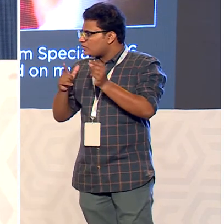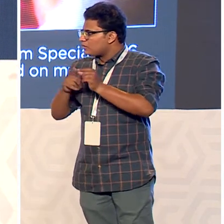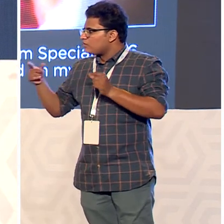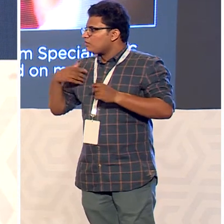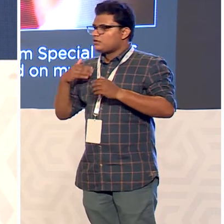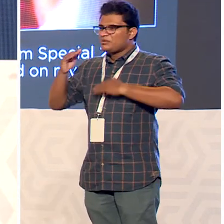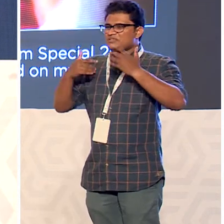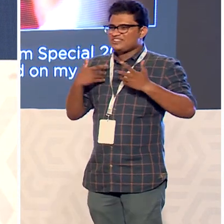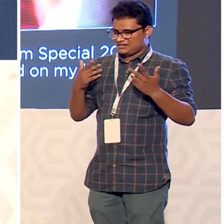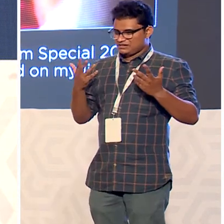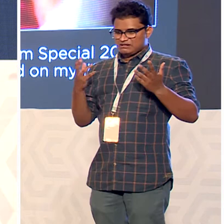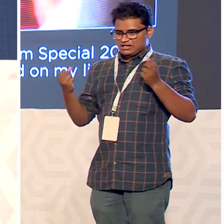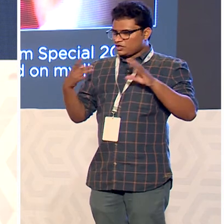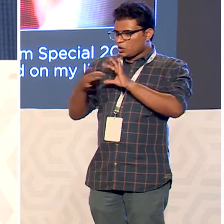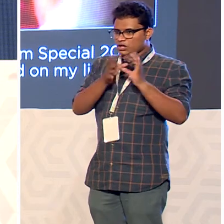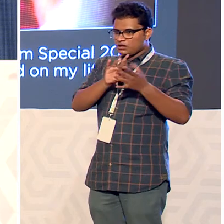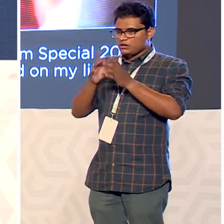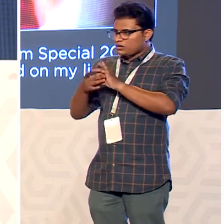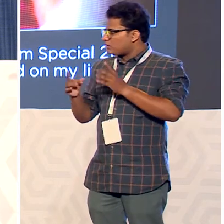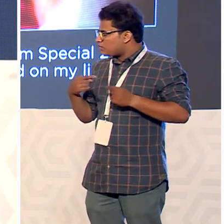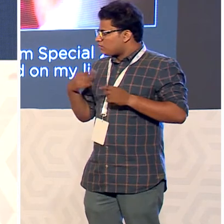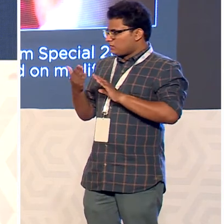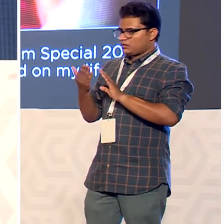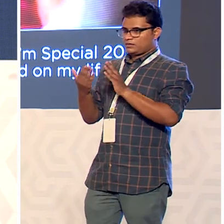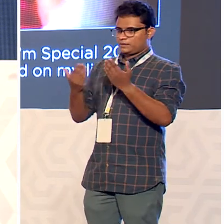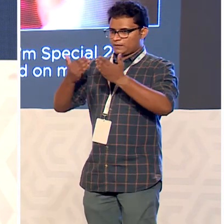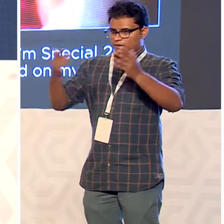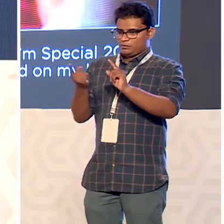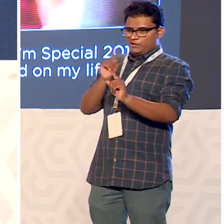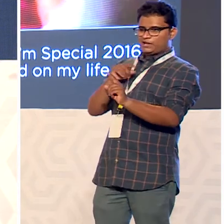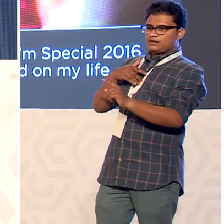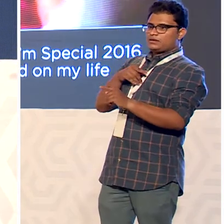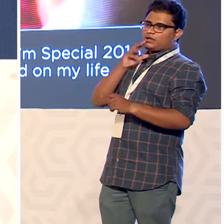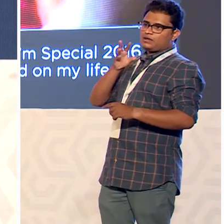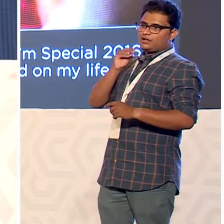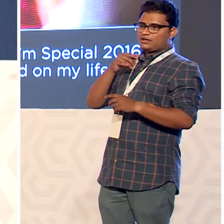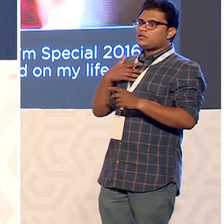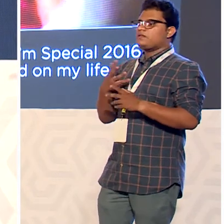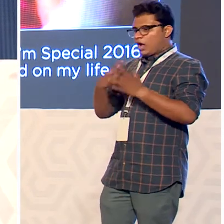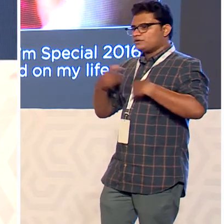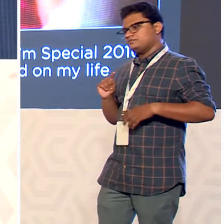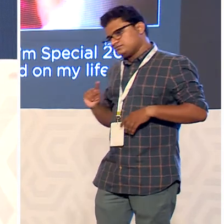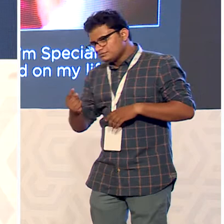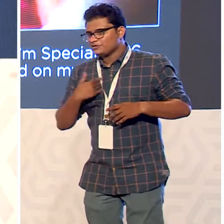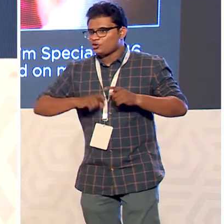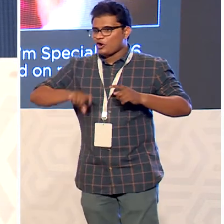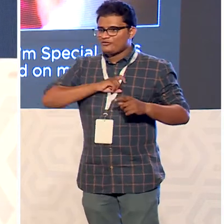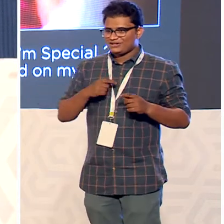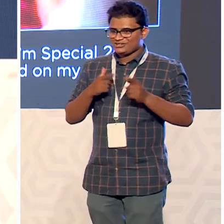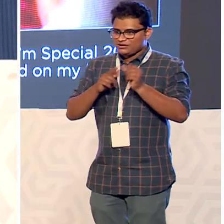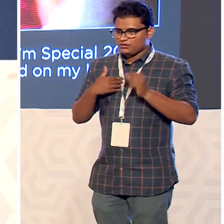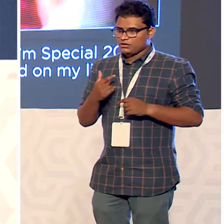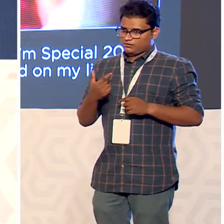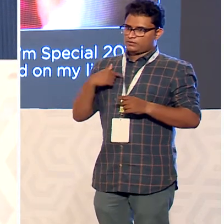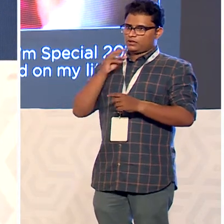my coordination skills so behind that purple screen i was performing puppet show then later on i come out and say that if i can go and vote what's